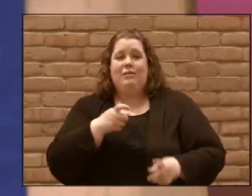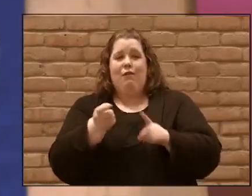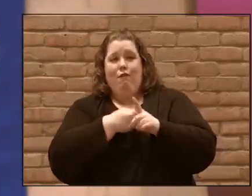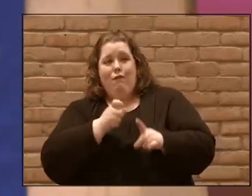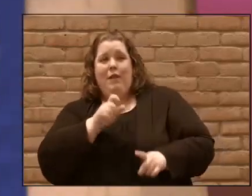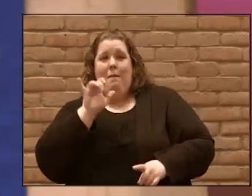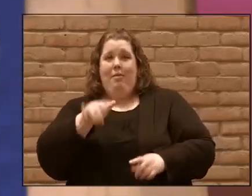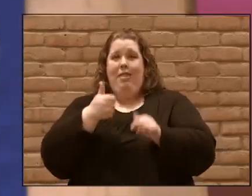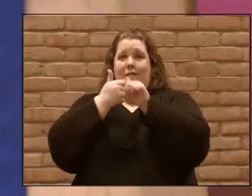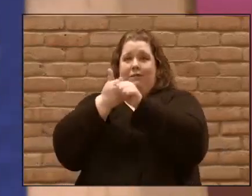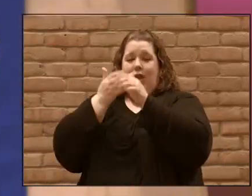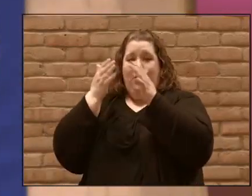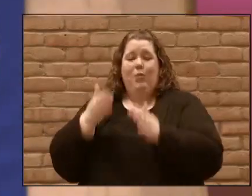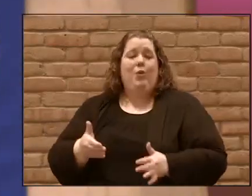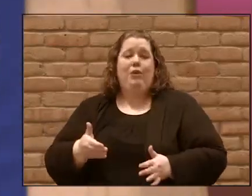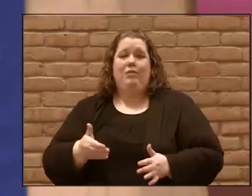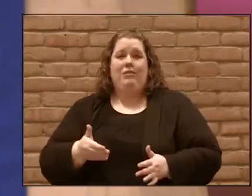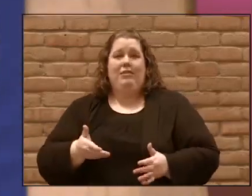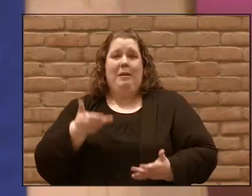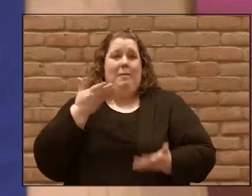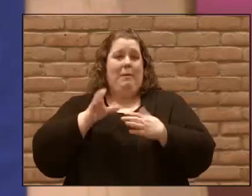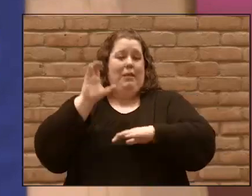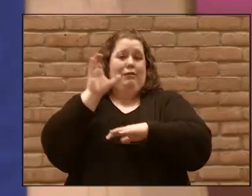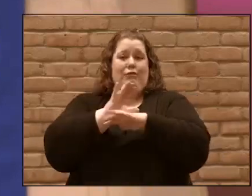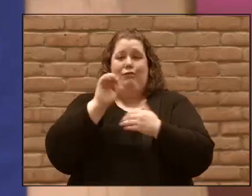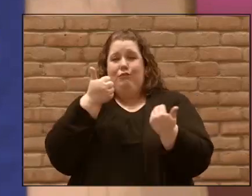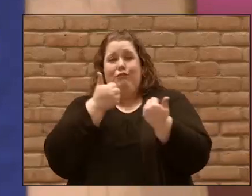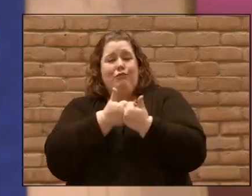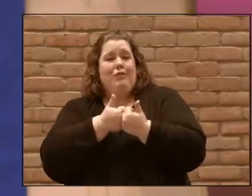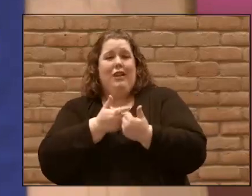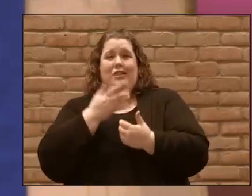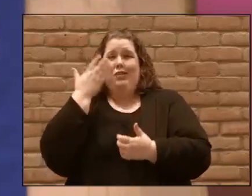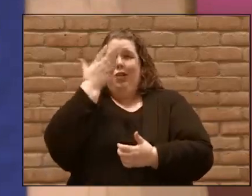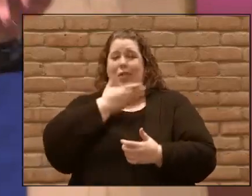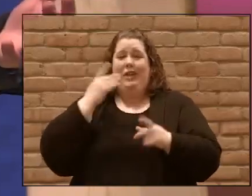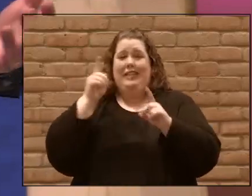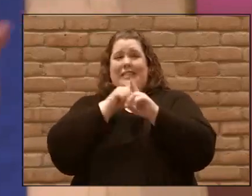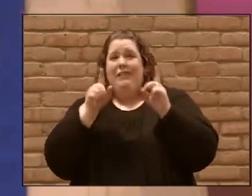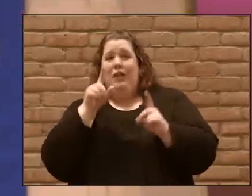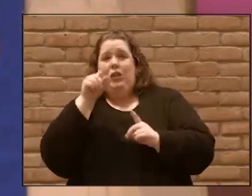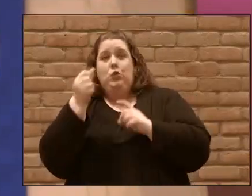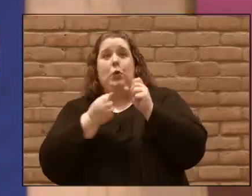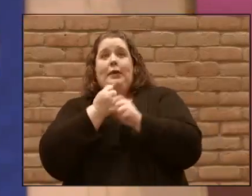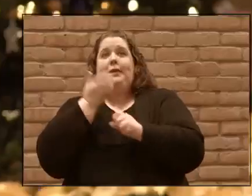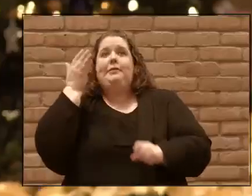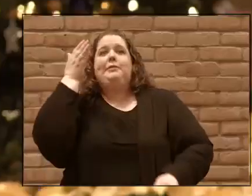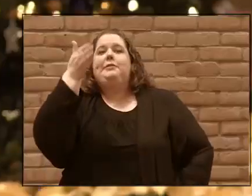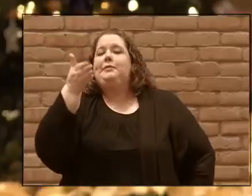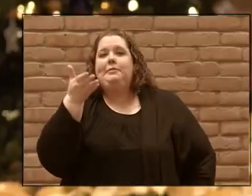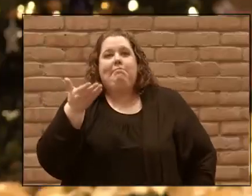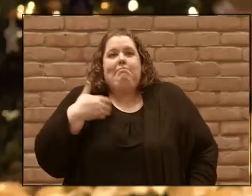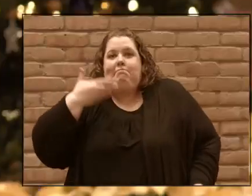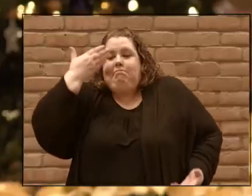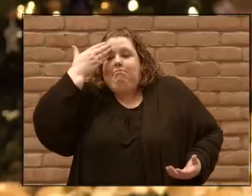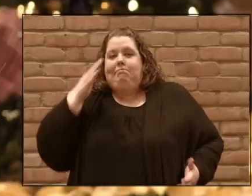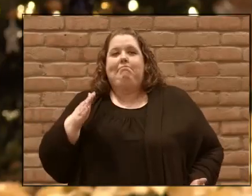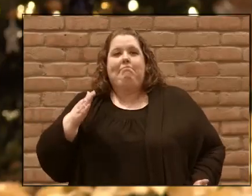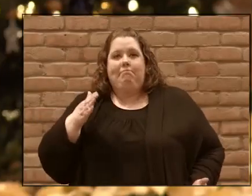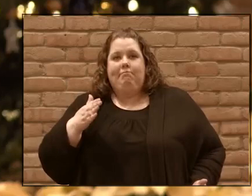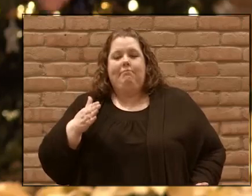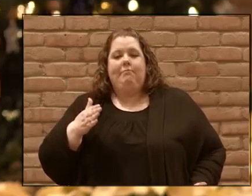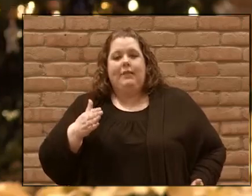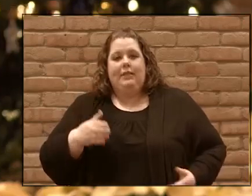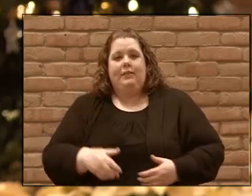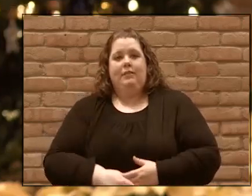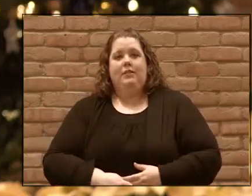in front of us as the church and it might not look the same as it does today in 20 years from now and we